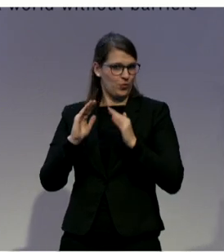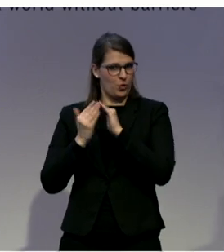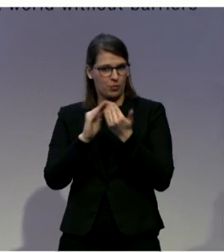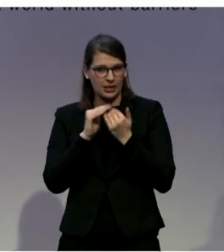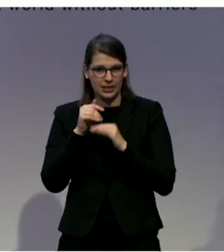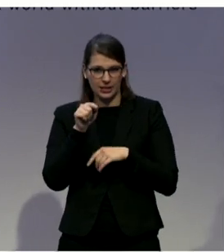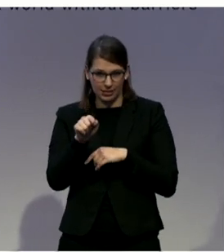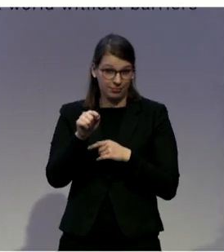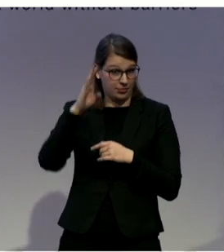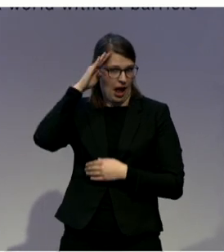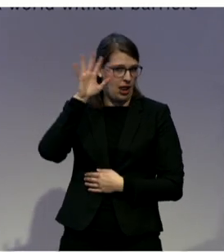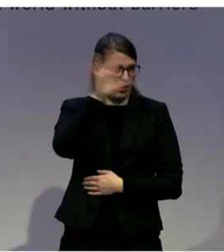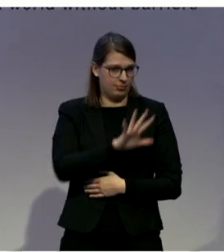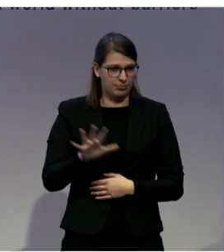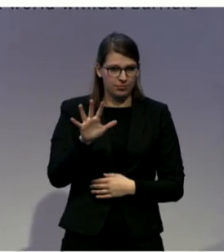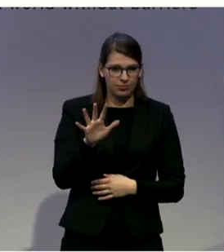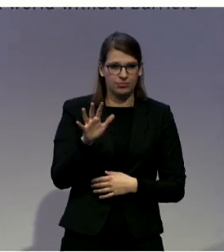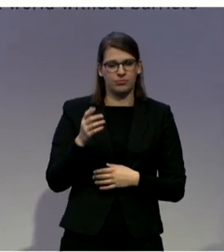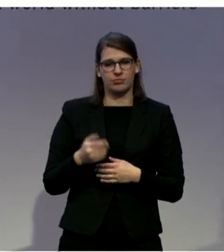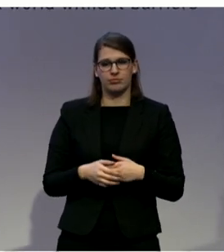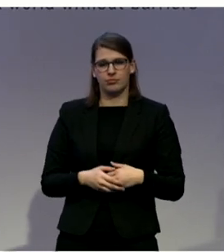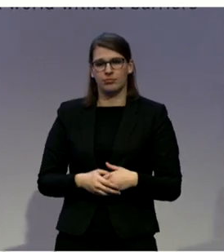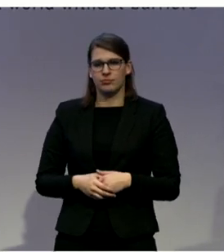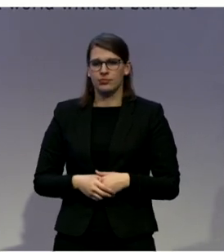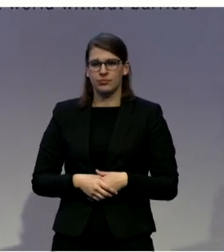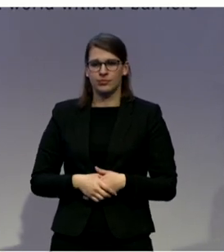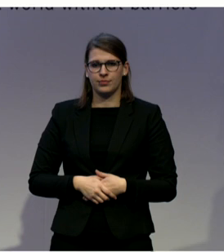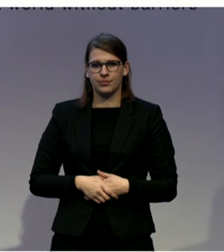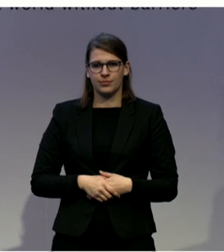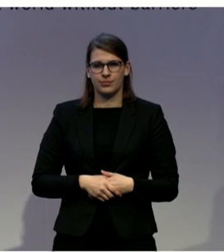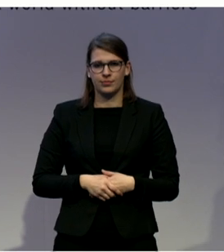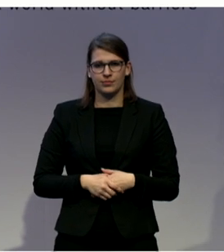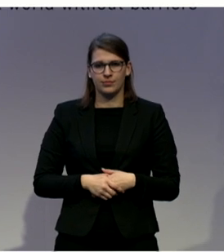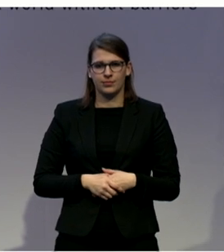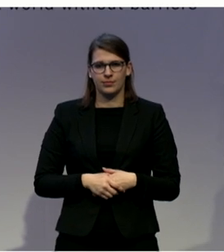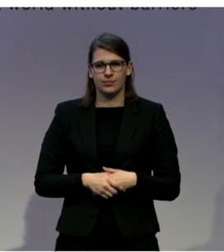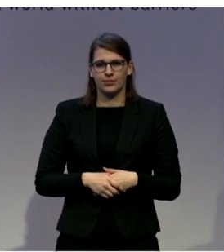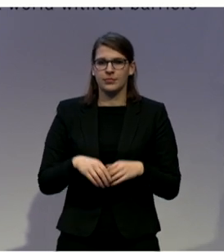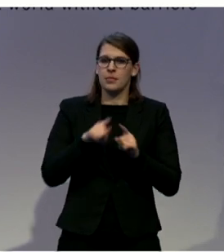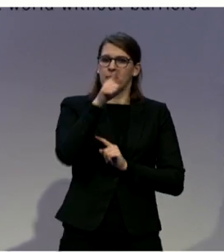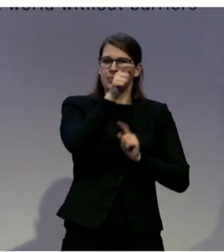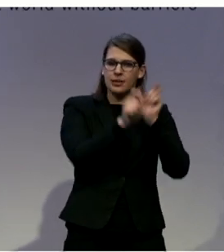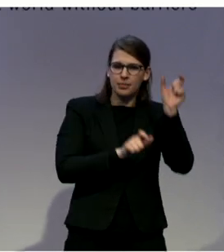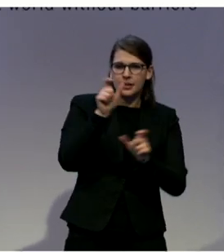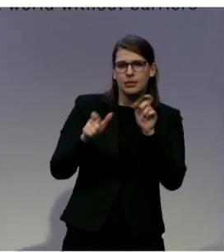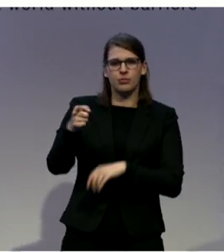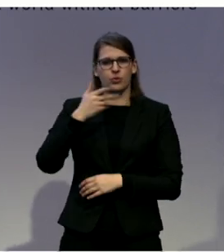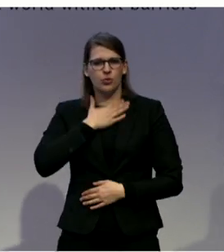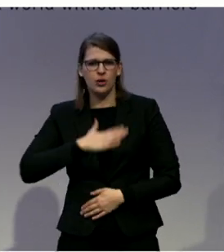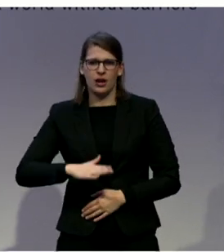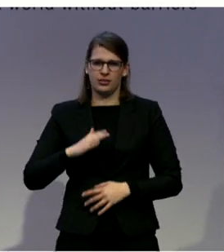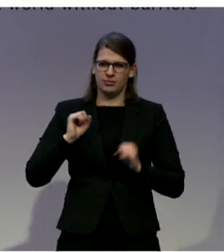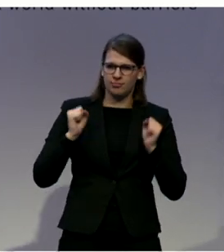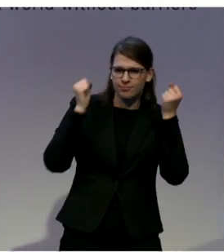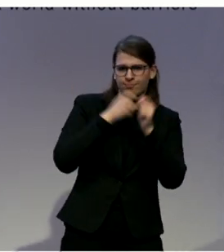this was, I suppose, working with those people that put their hands up, who really wanted to engage in the change, those service providers that